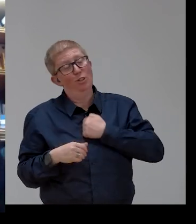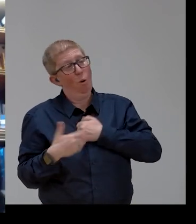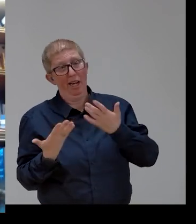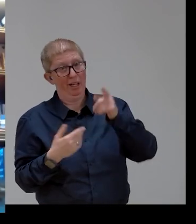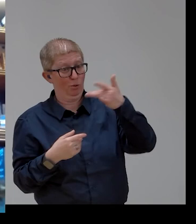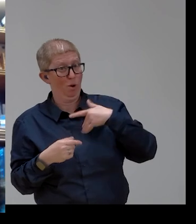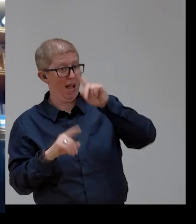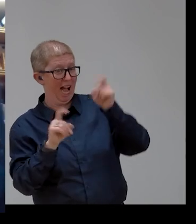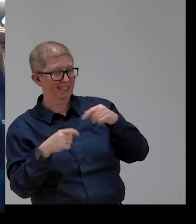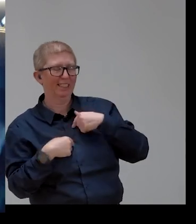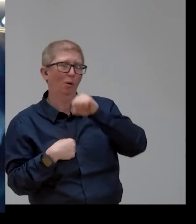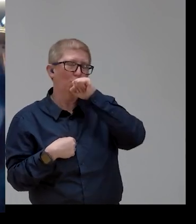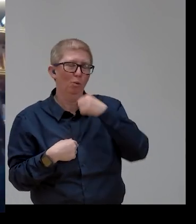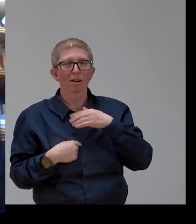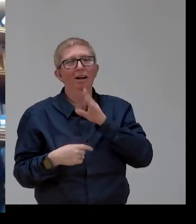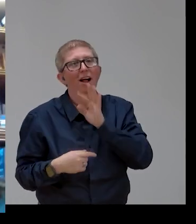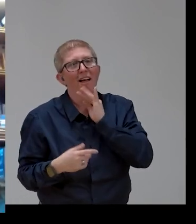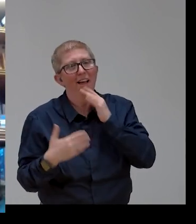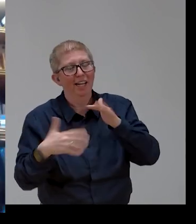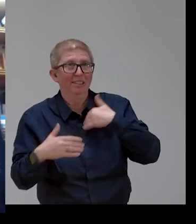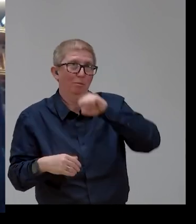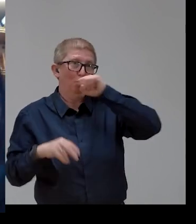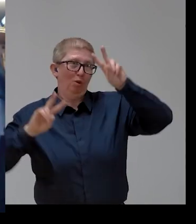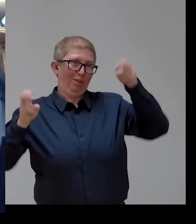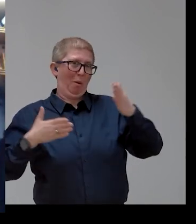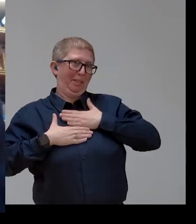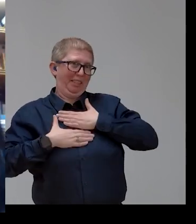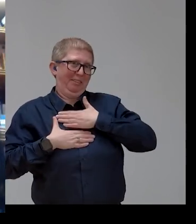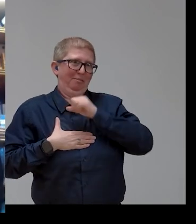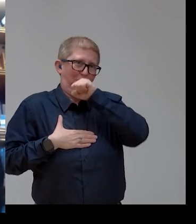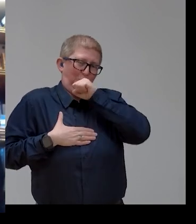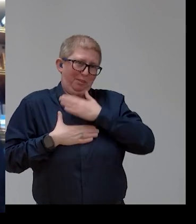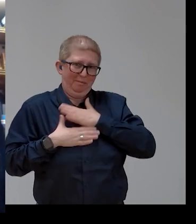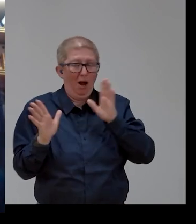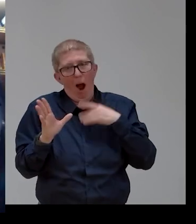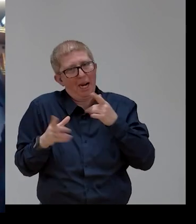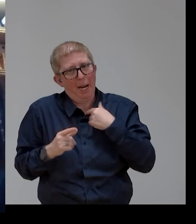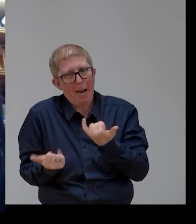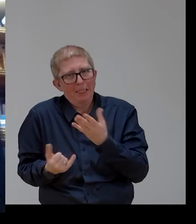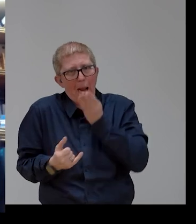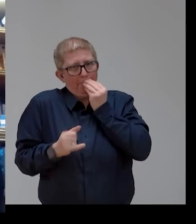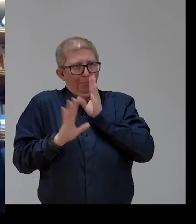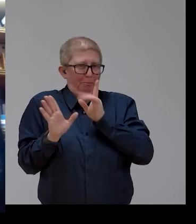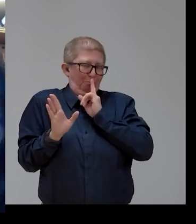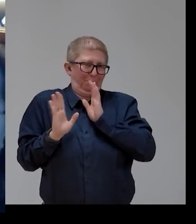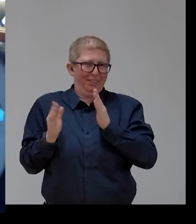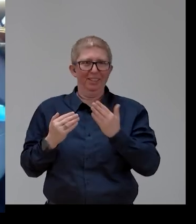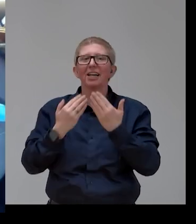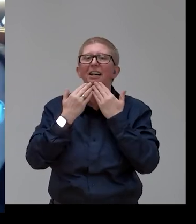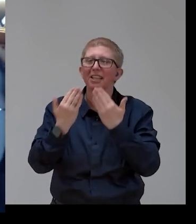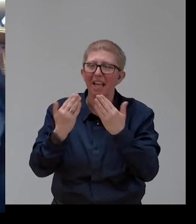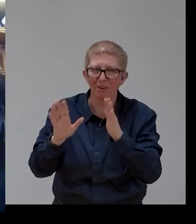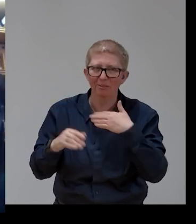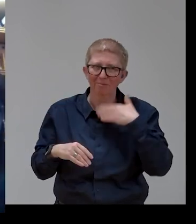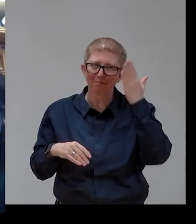I'm really extending myself, so I stop now. Thank you for the question. Thank you, Ima. And we all know how hard you